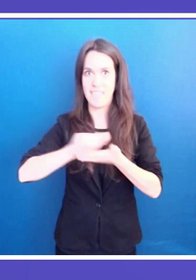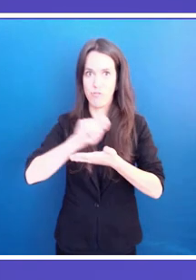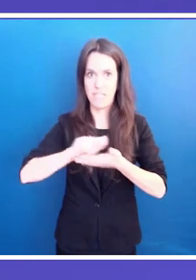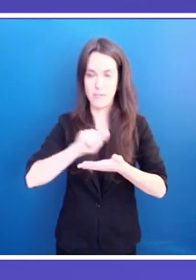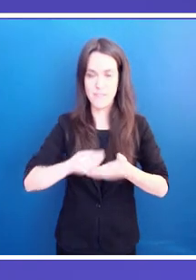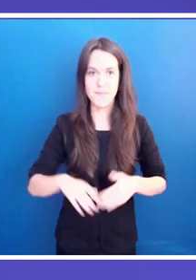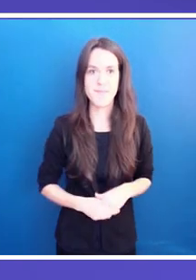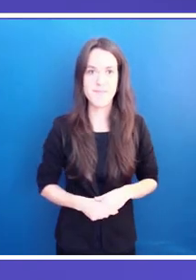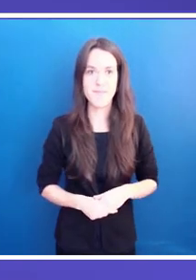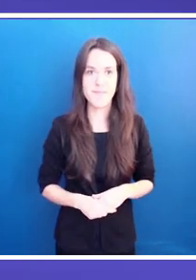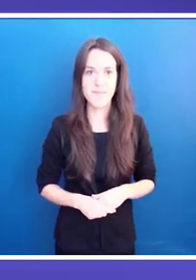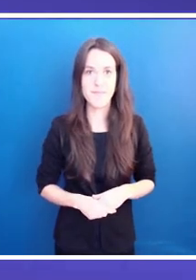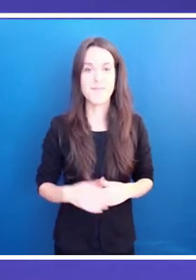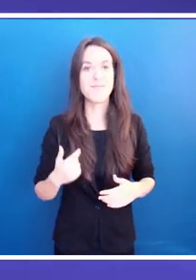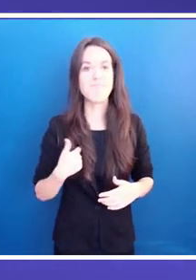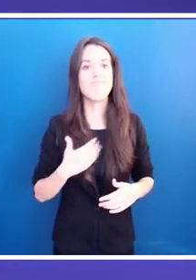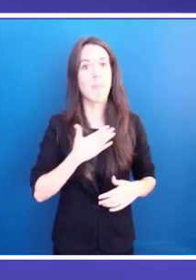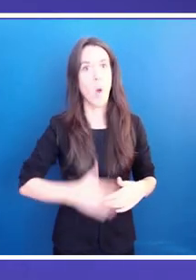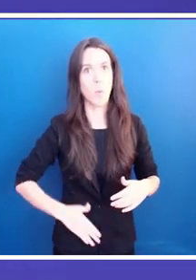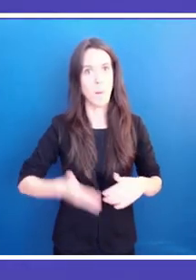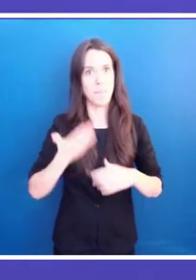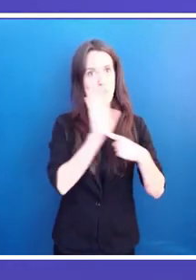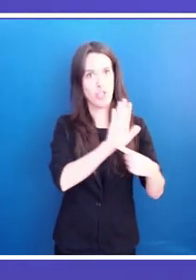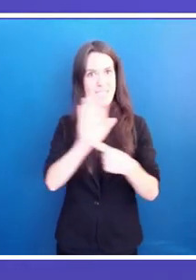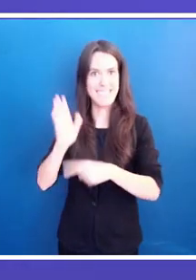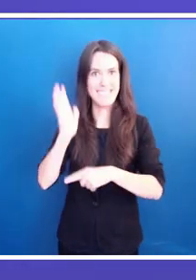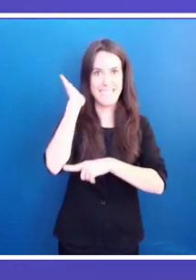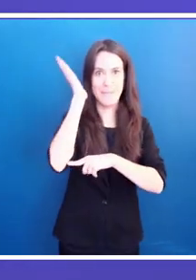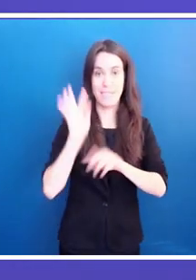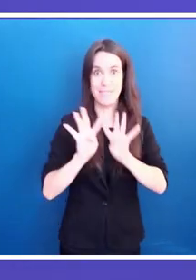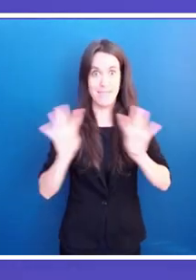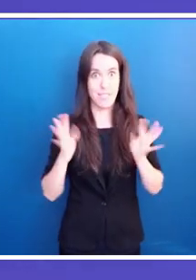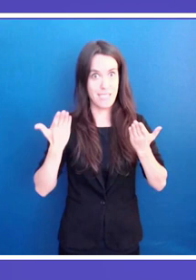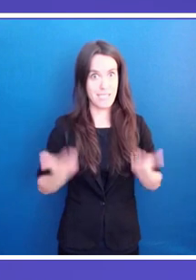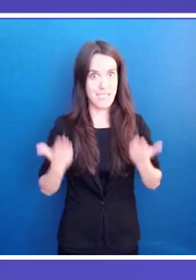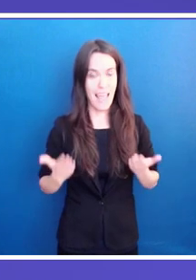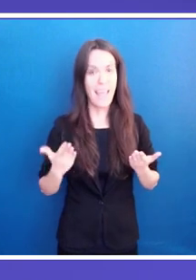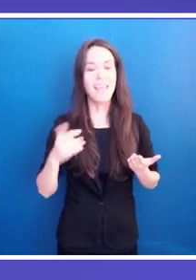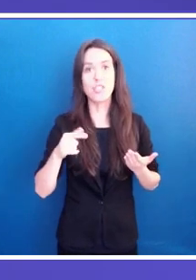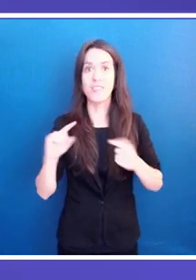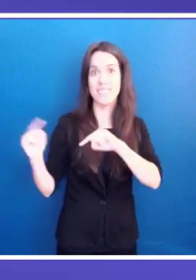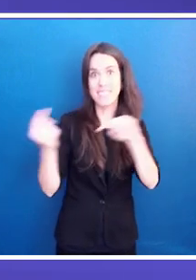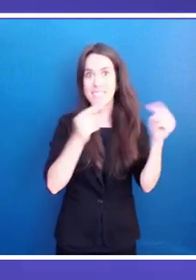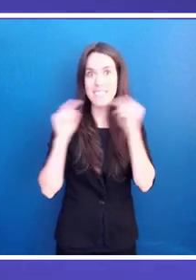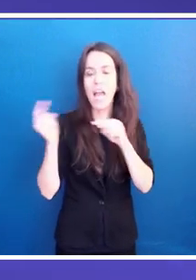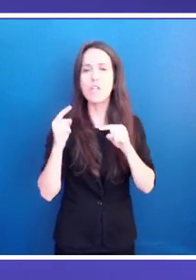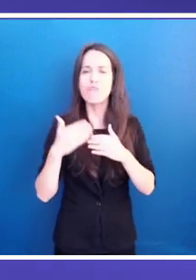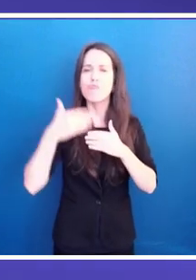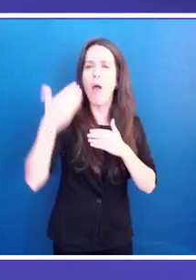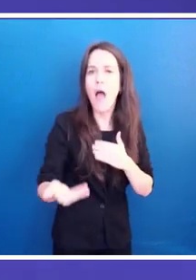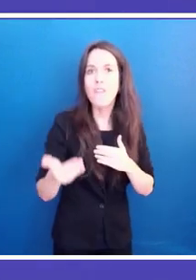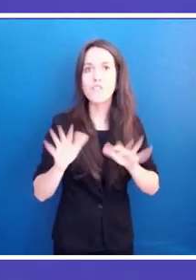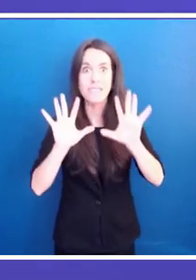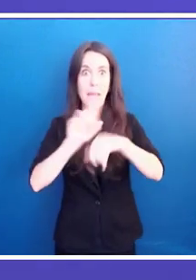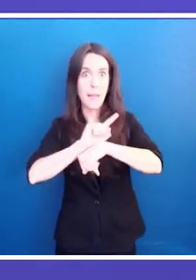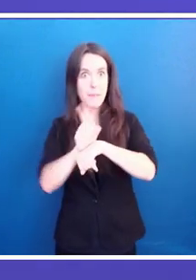I will be presenting three speakers today, and following this discussion, we will have 10 minutes for questions and answers.